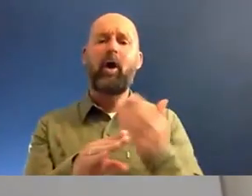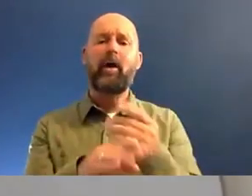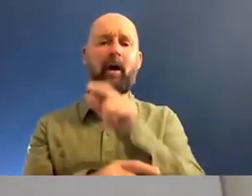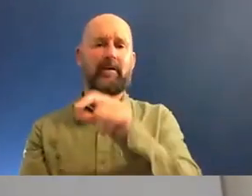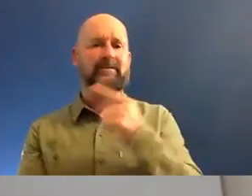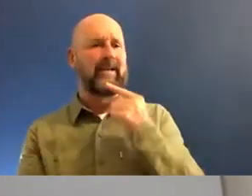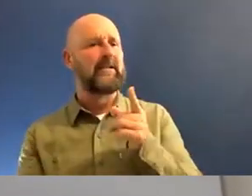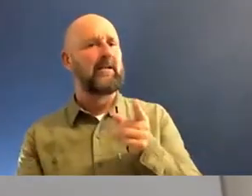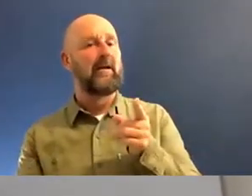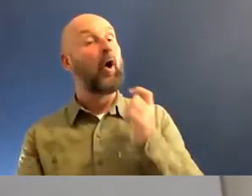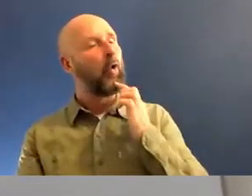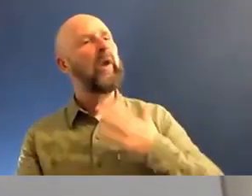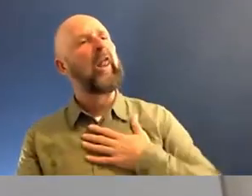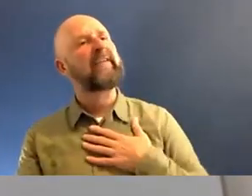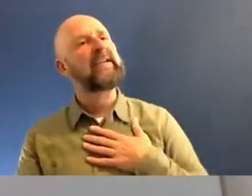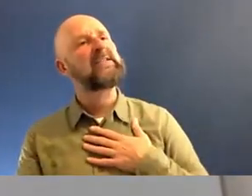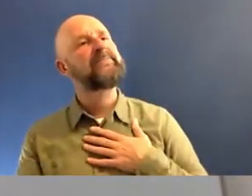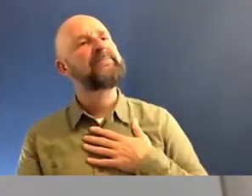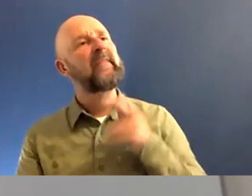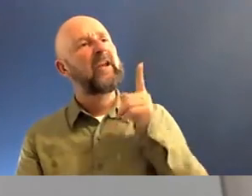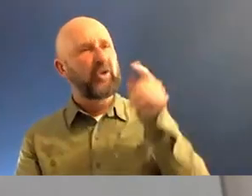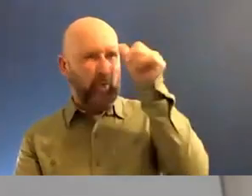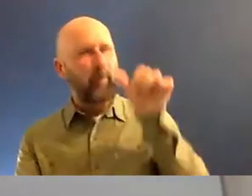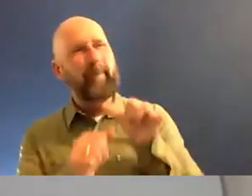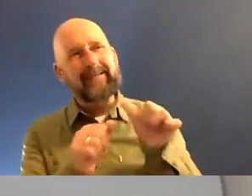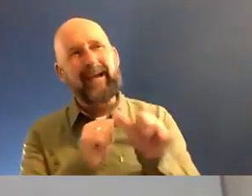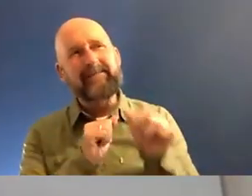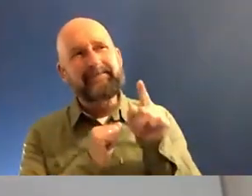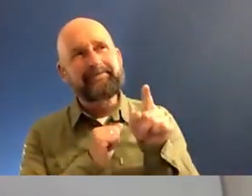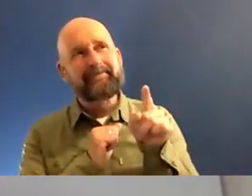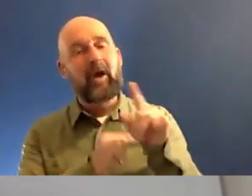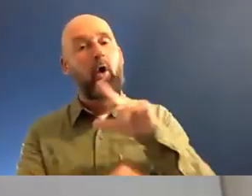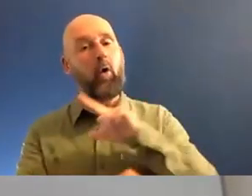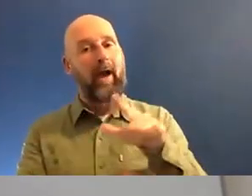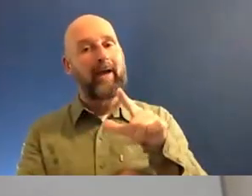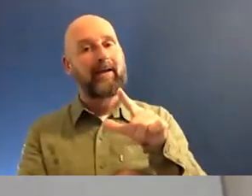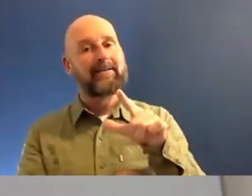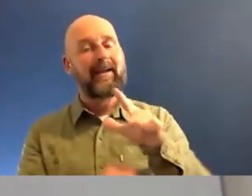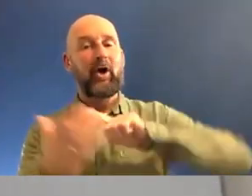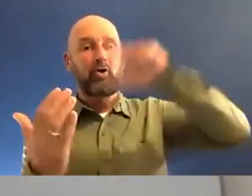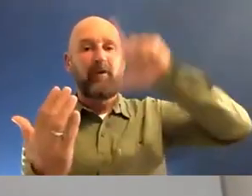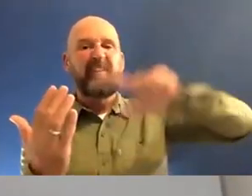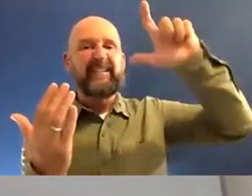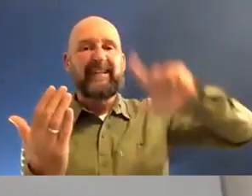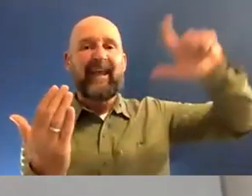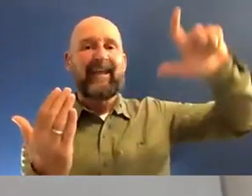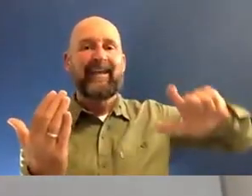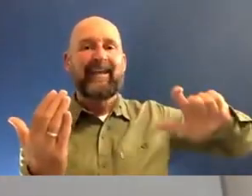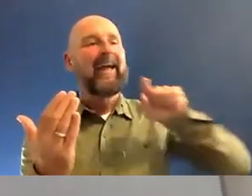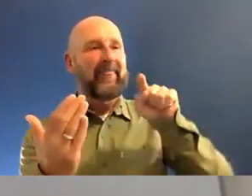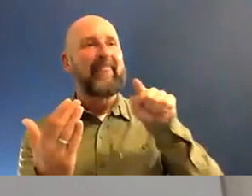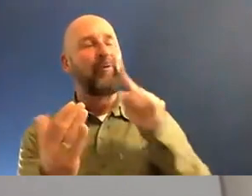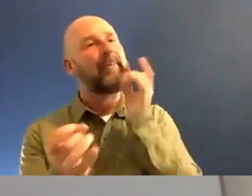saying, we love it, but you know what would work really well? Why don't we just dob some graffiti all over it? That would be